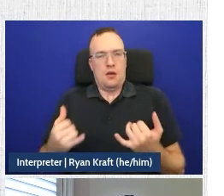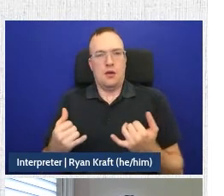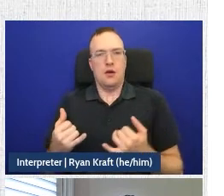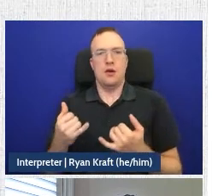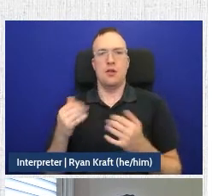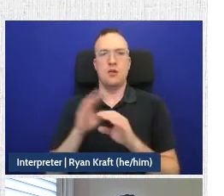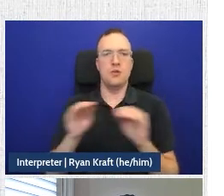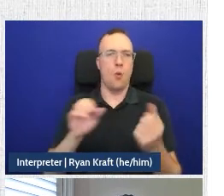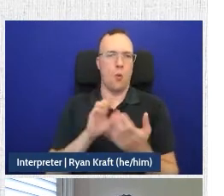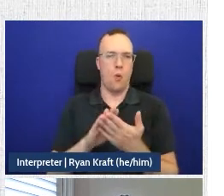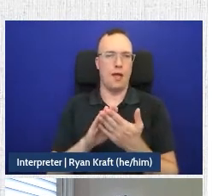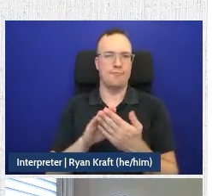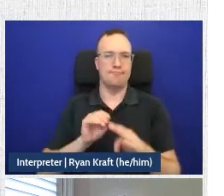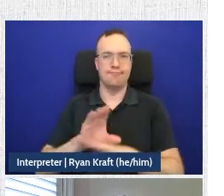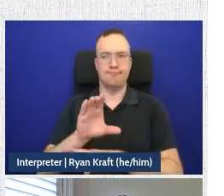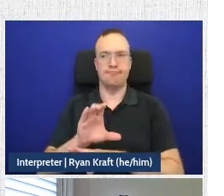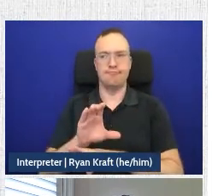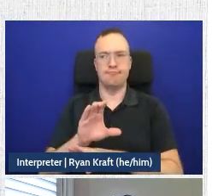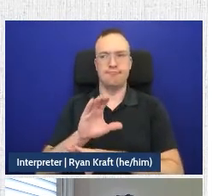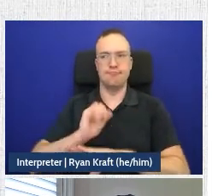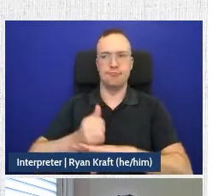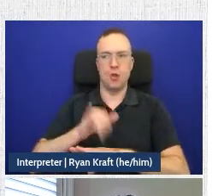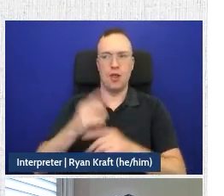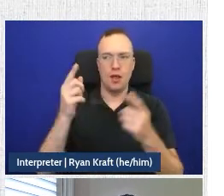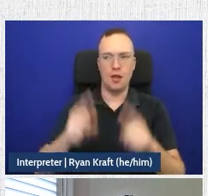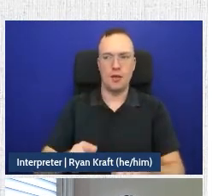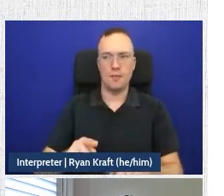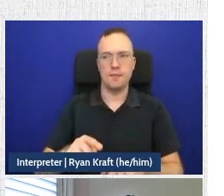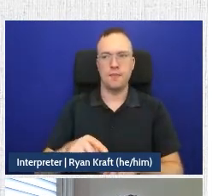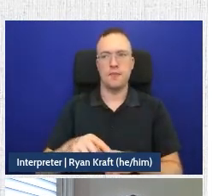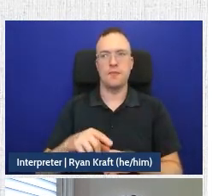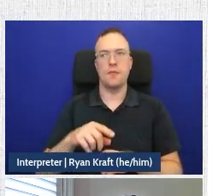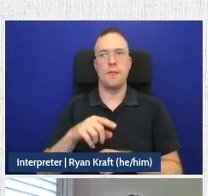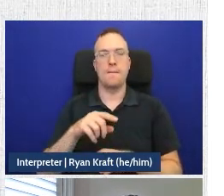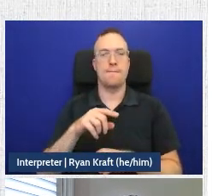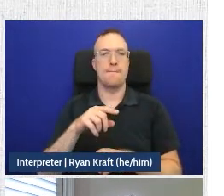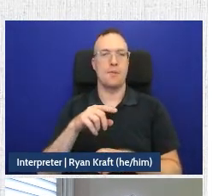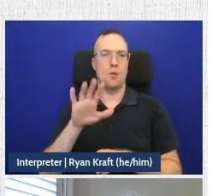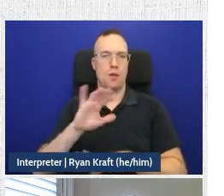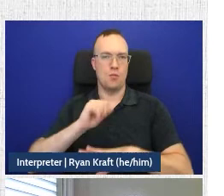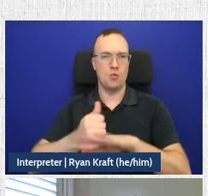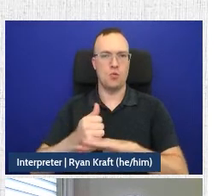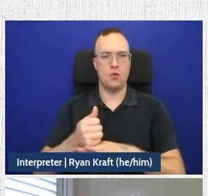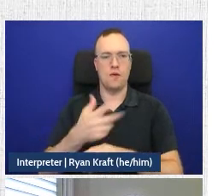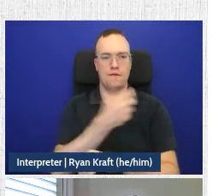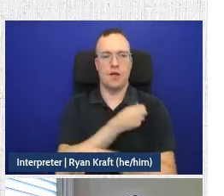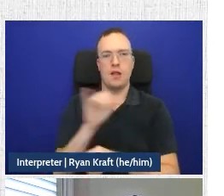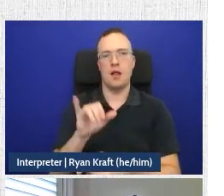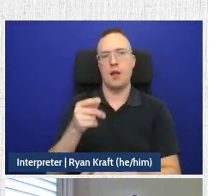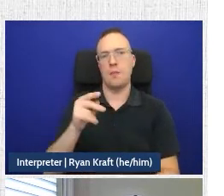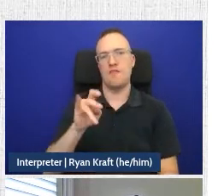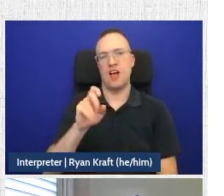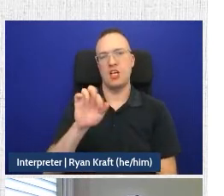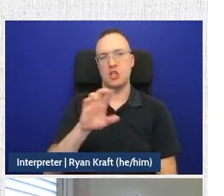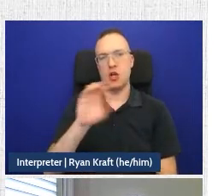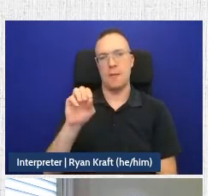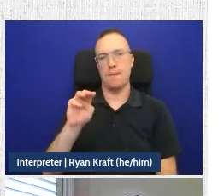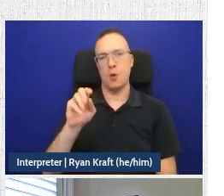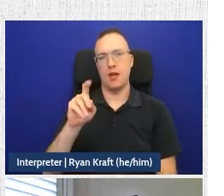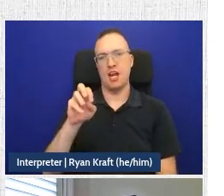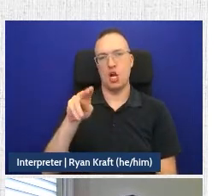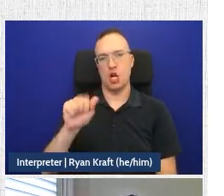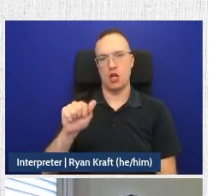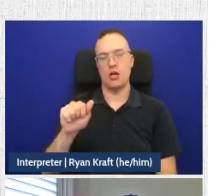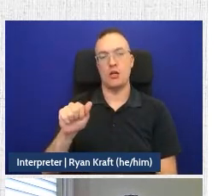is no way of making that happen. And the reason for that is that it produces a vaccine such as Pfizer and Moderna have been indemnified by governments in return